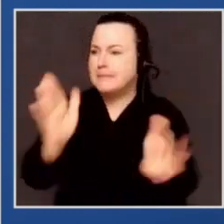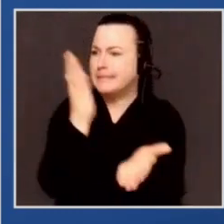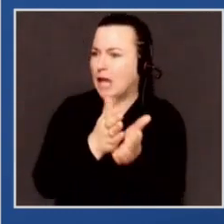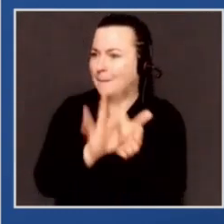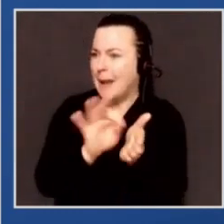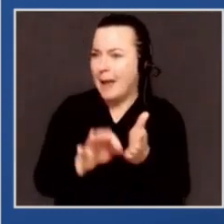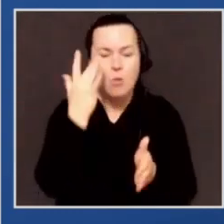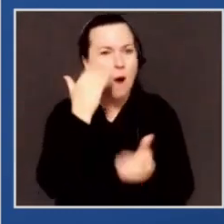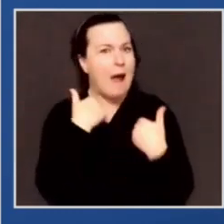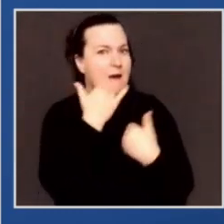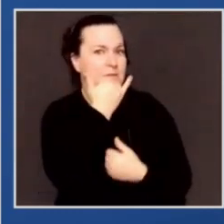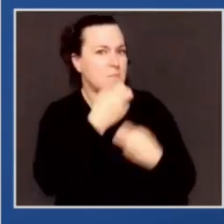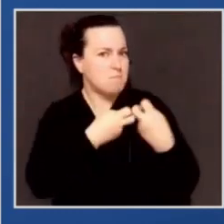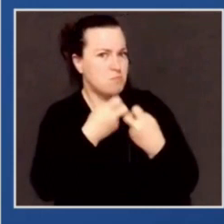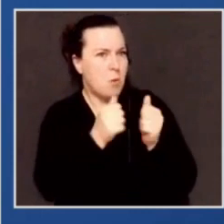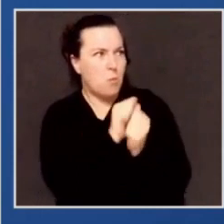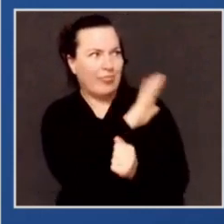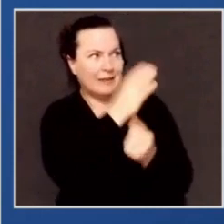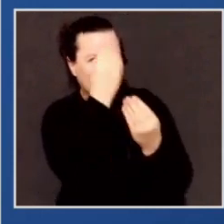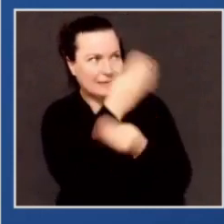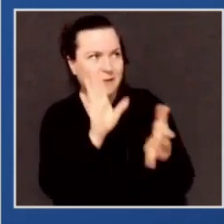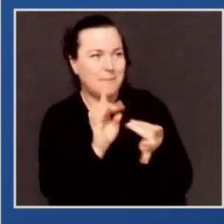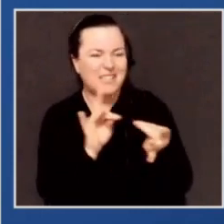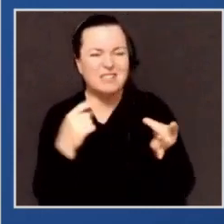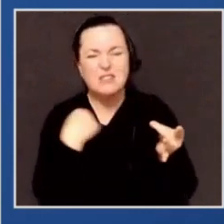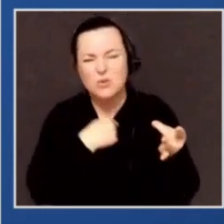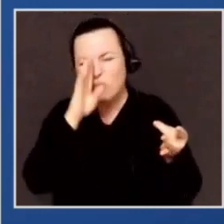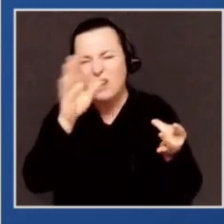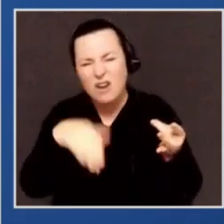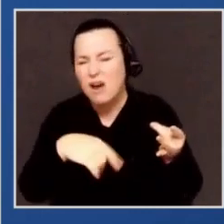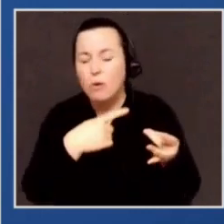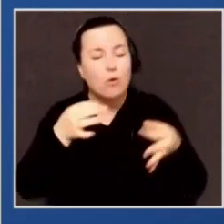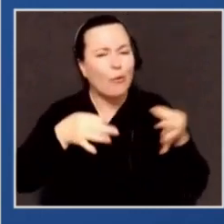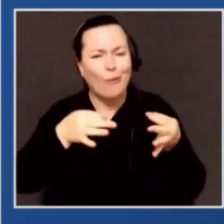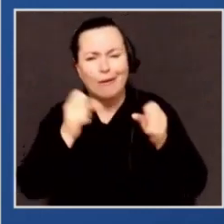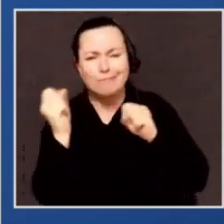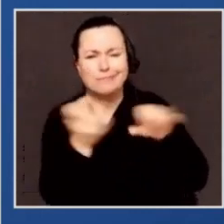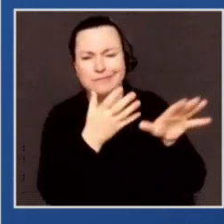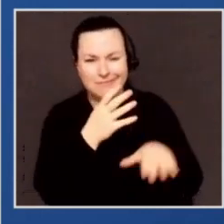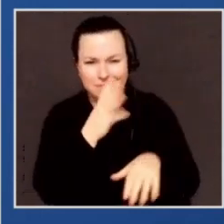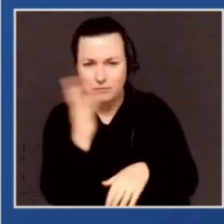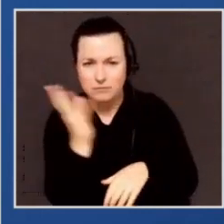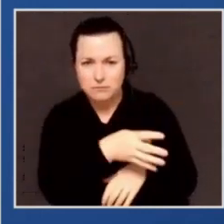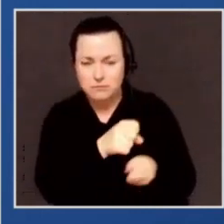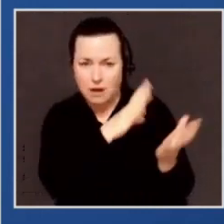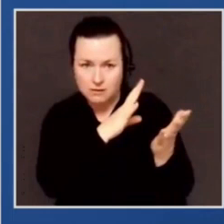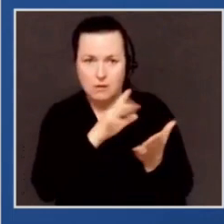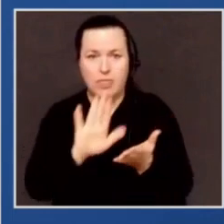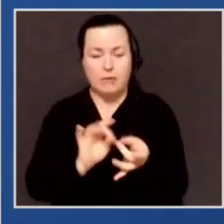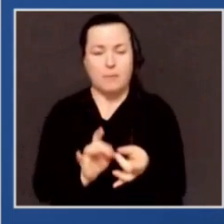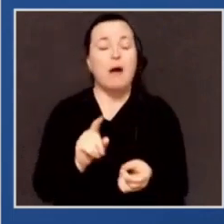we reviewed the papers, that effort completely failed. The court tossed it out. Then, also on Monday, a right-wing